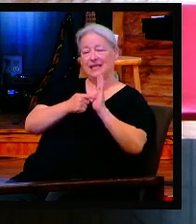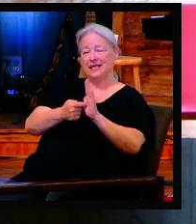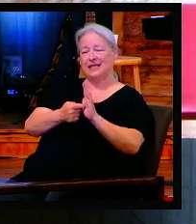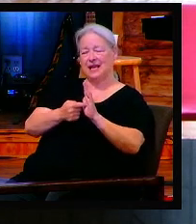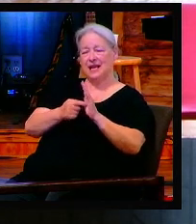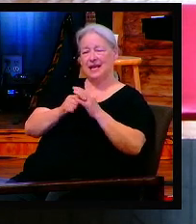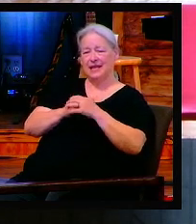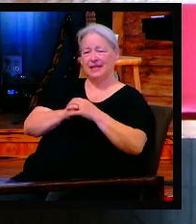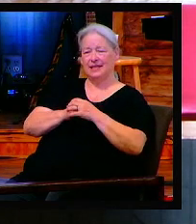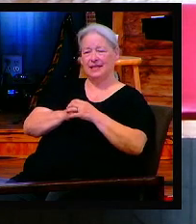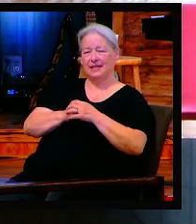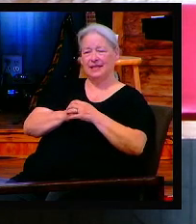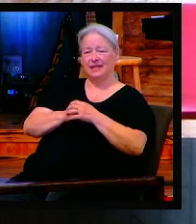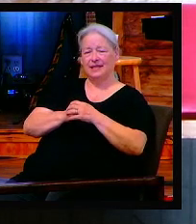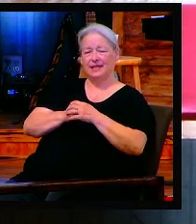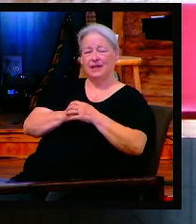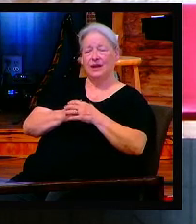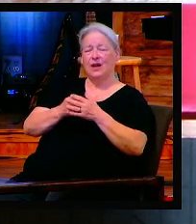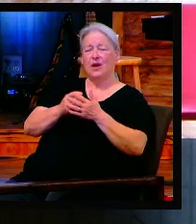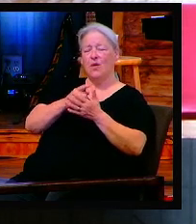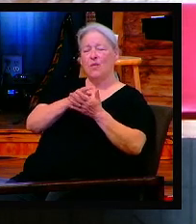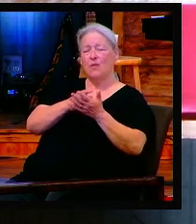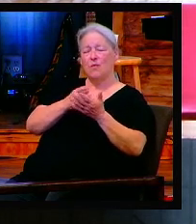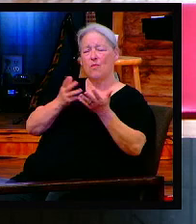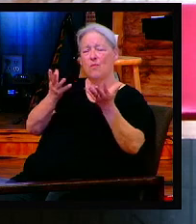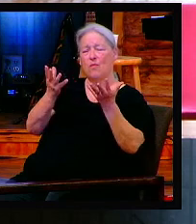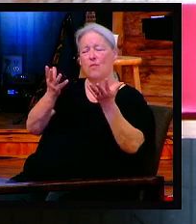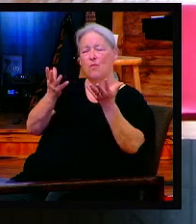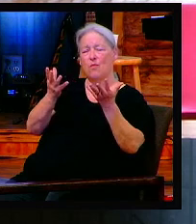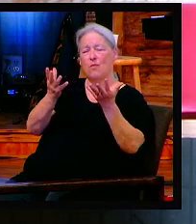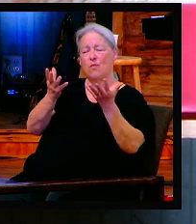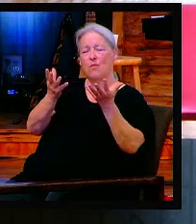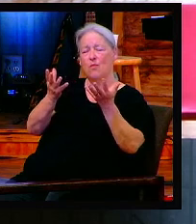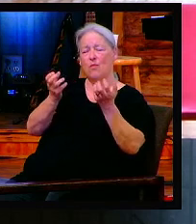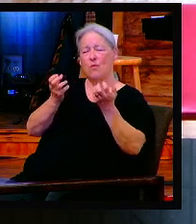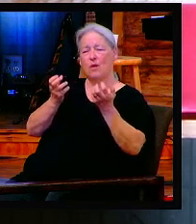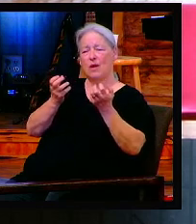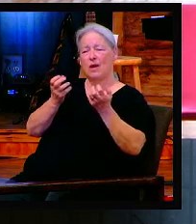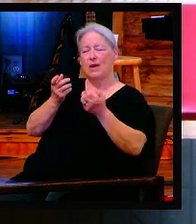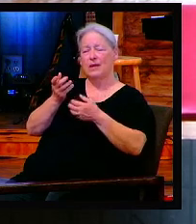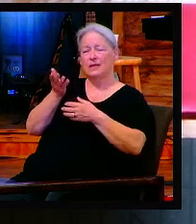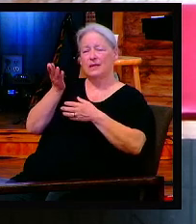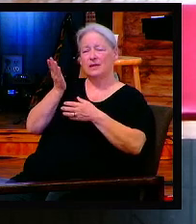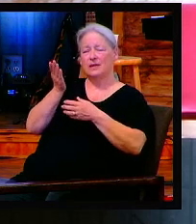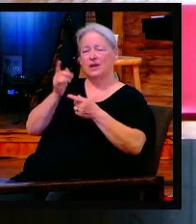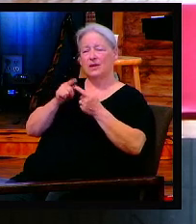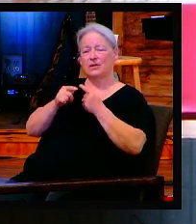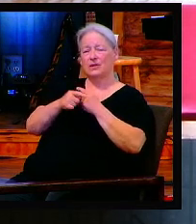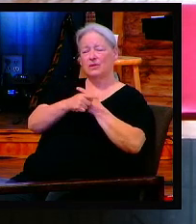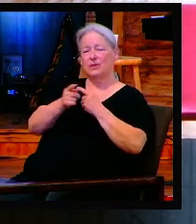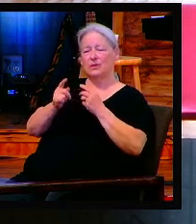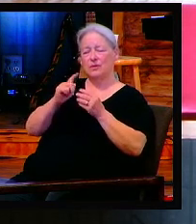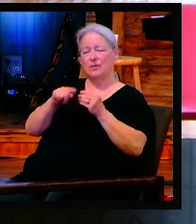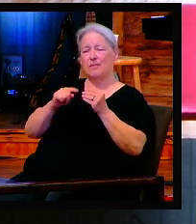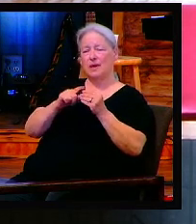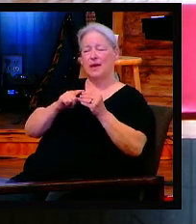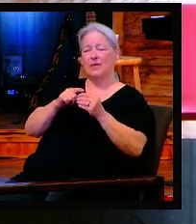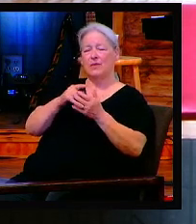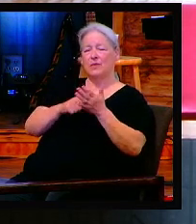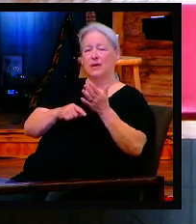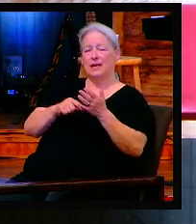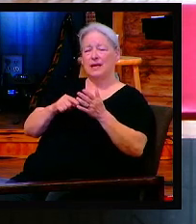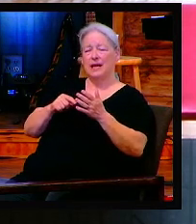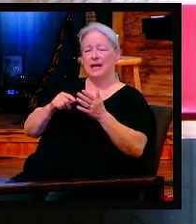Antichrist is already doing today. For you on the houses where you are. And when I see the blood, I will pass over you.